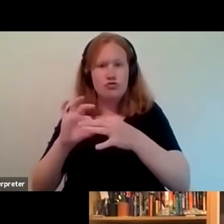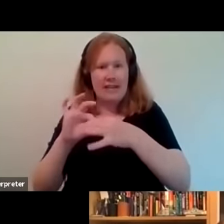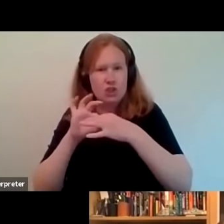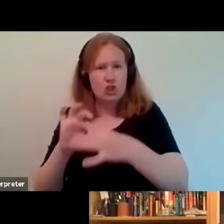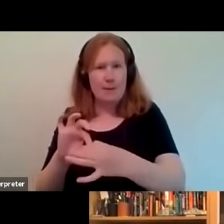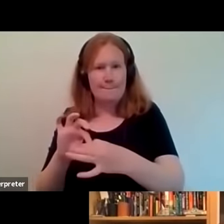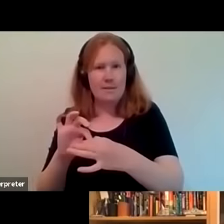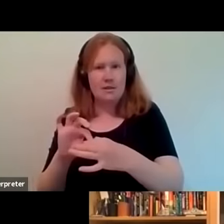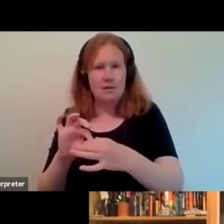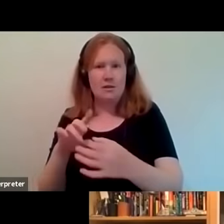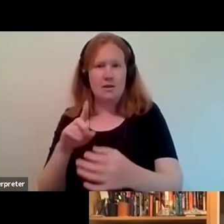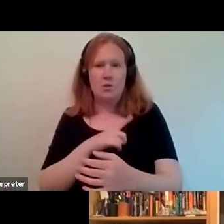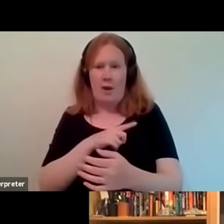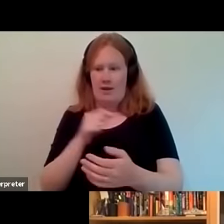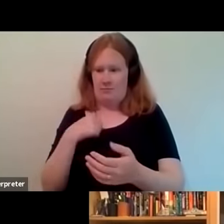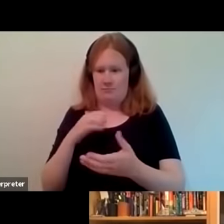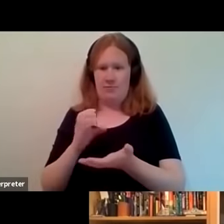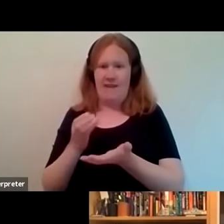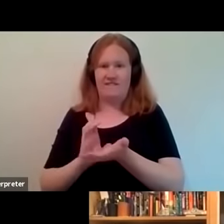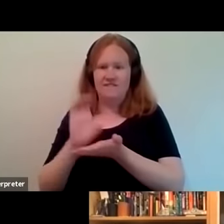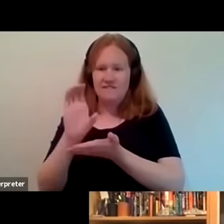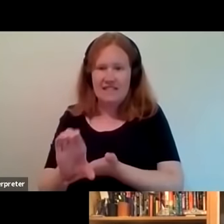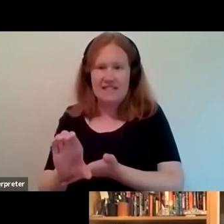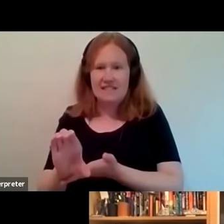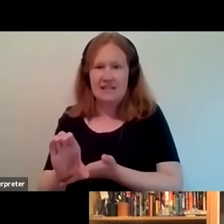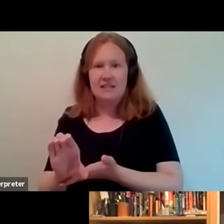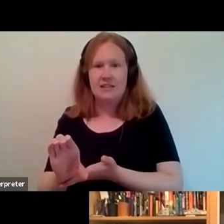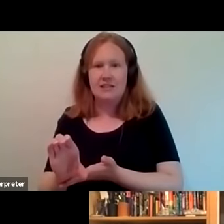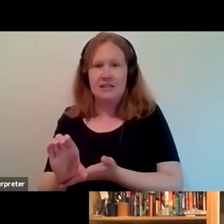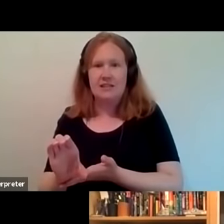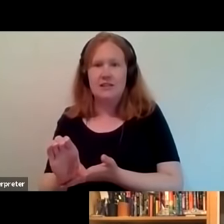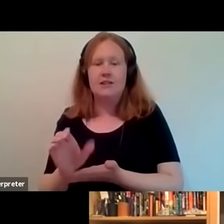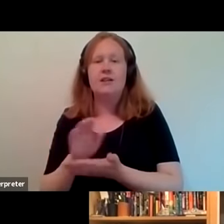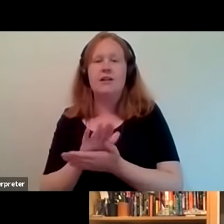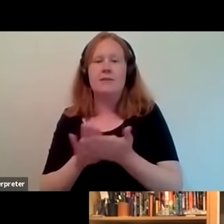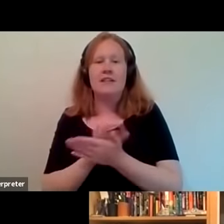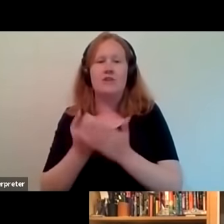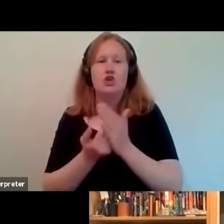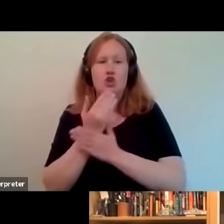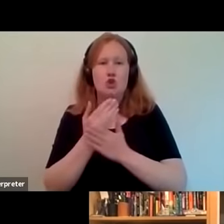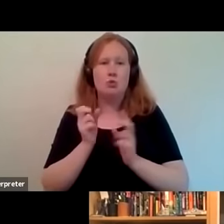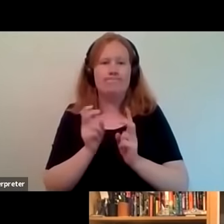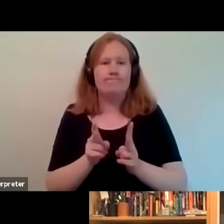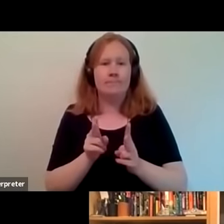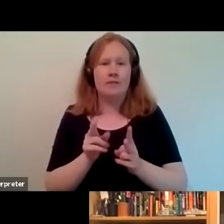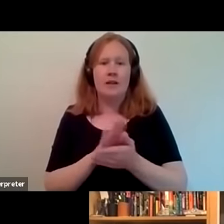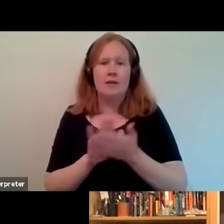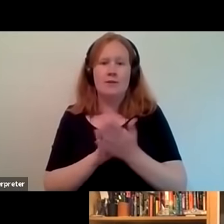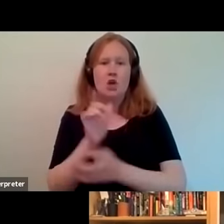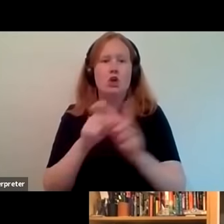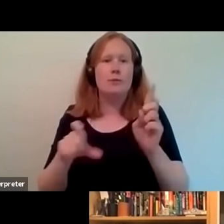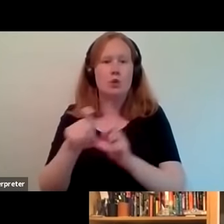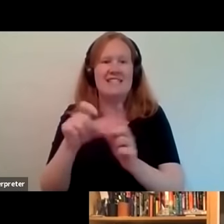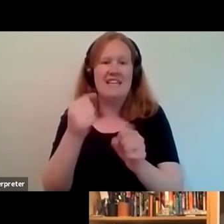we're actually just investing in that we don't hold the purse but we have these new mechanisms now in our funding so community grants for